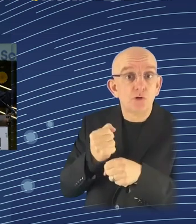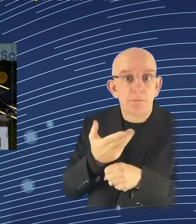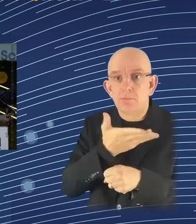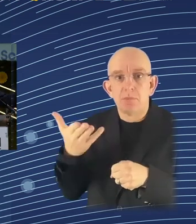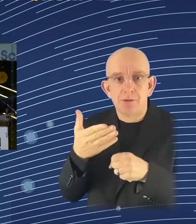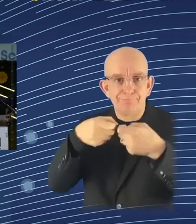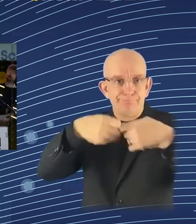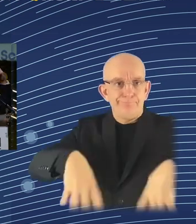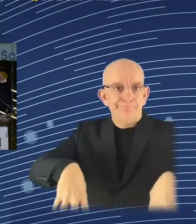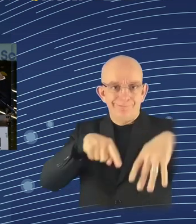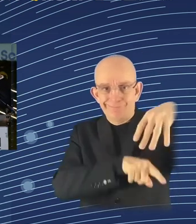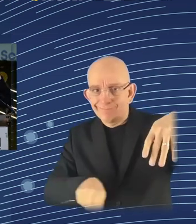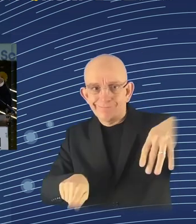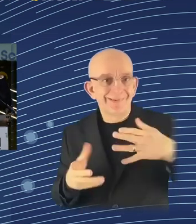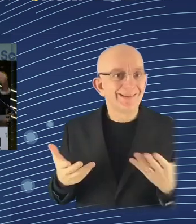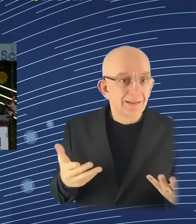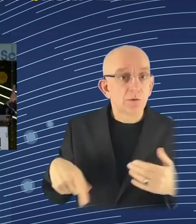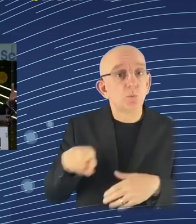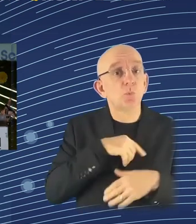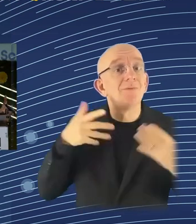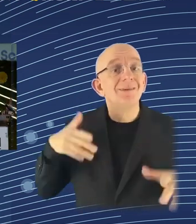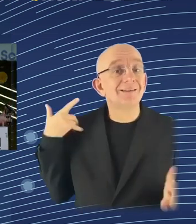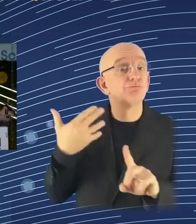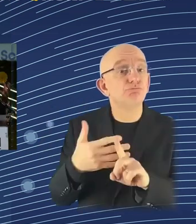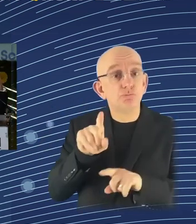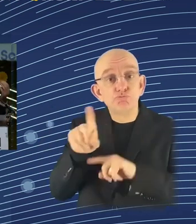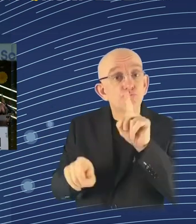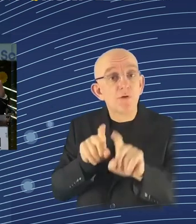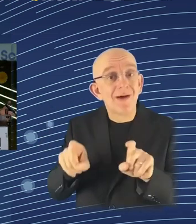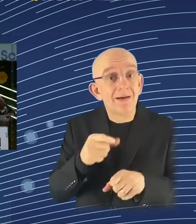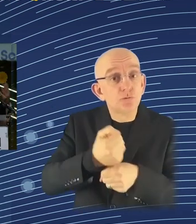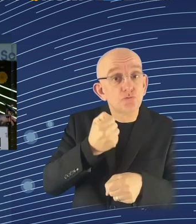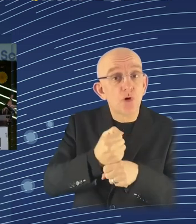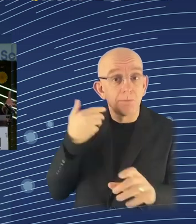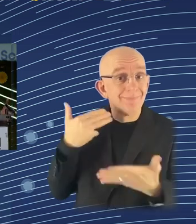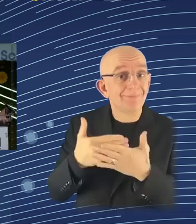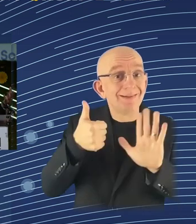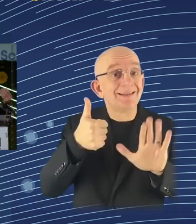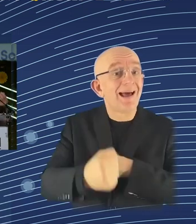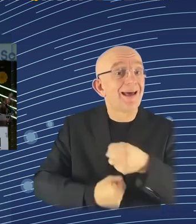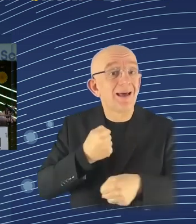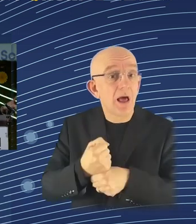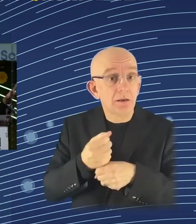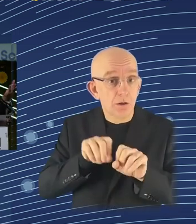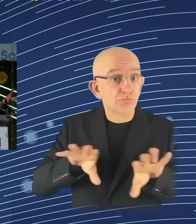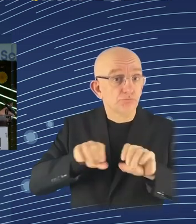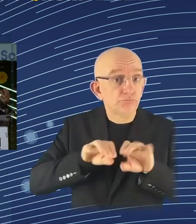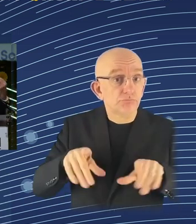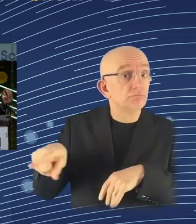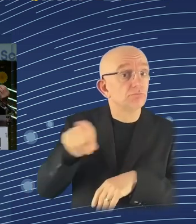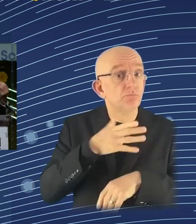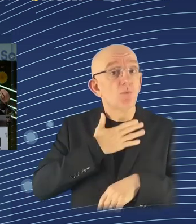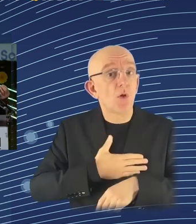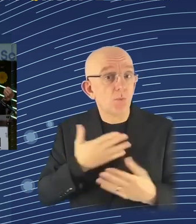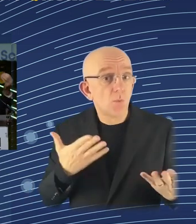That's what employers want. They want people that have good communication skills, supervisors, peer support, because good jobs require